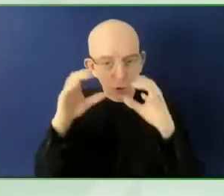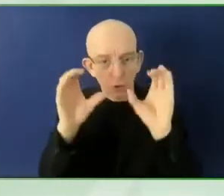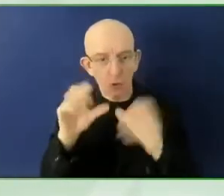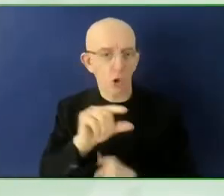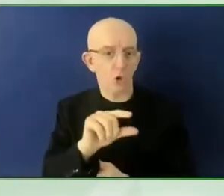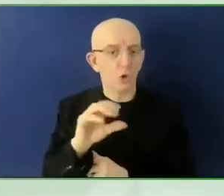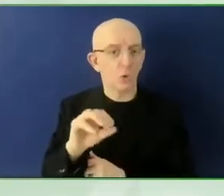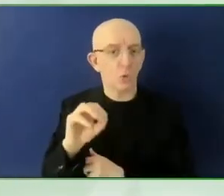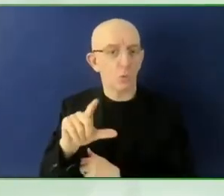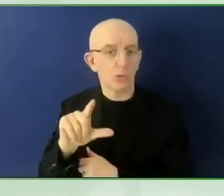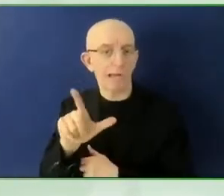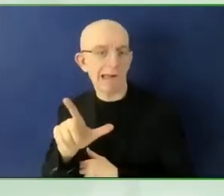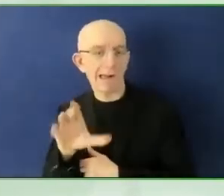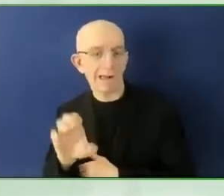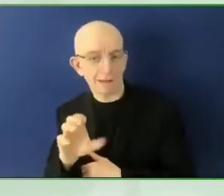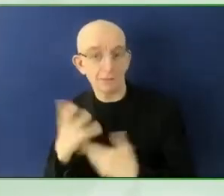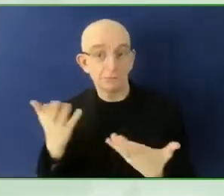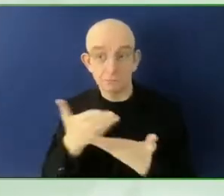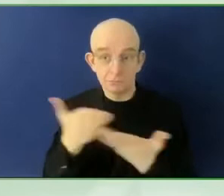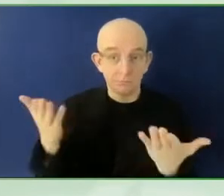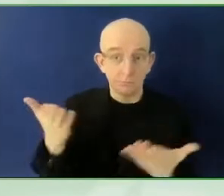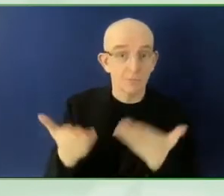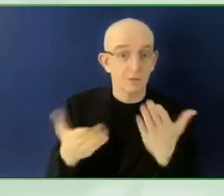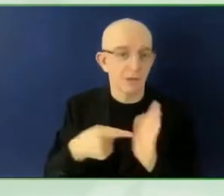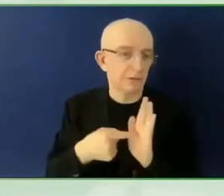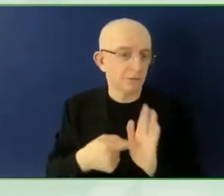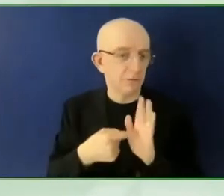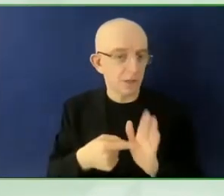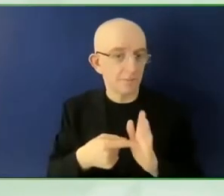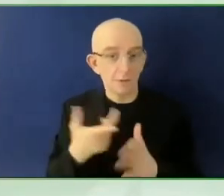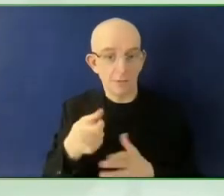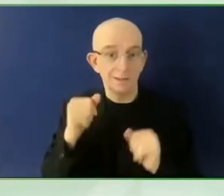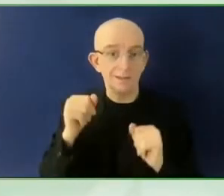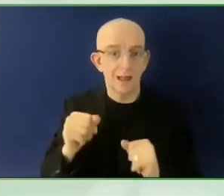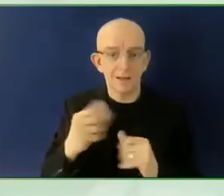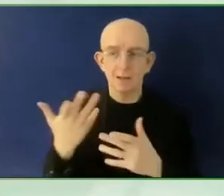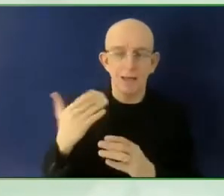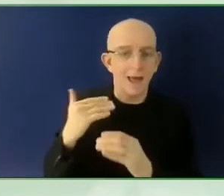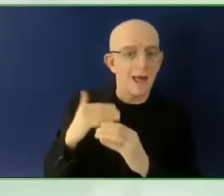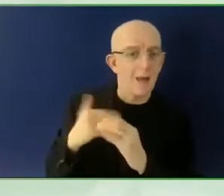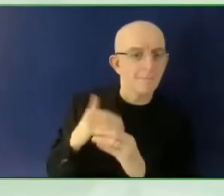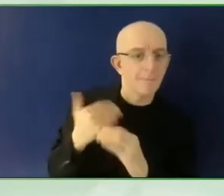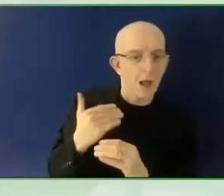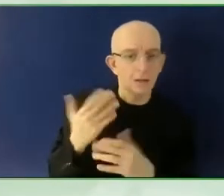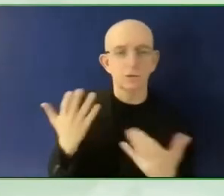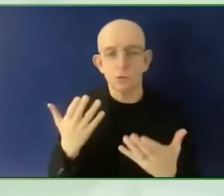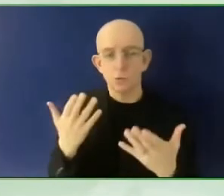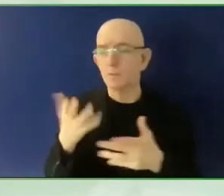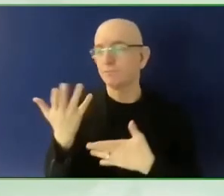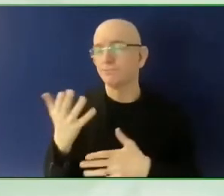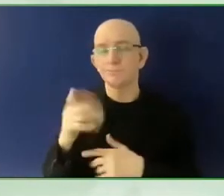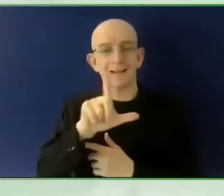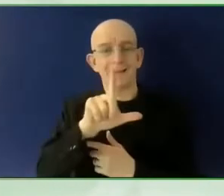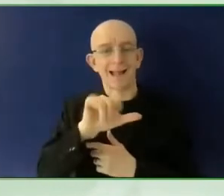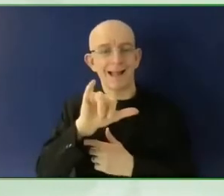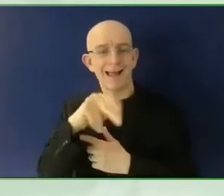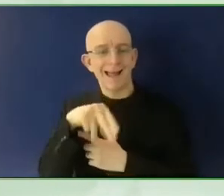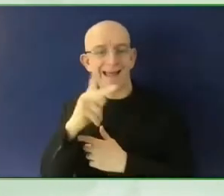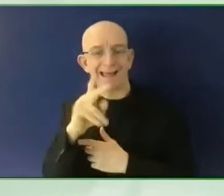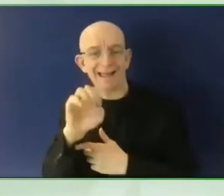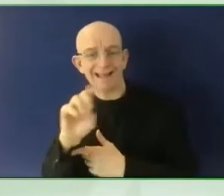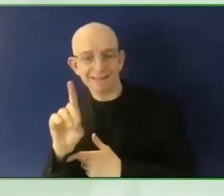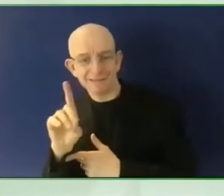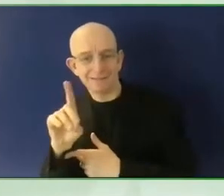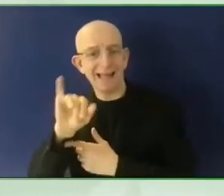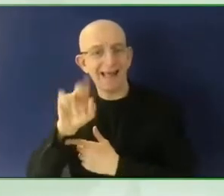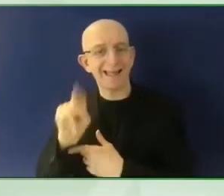do you have a series of resources from different vendors who are helping blind consumers? Or do you have to